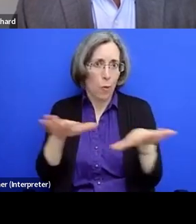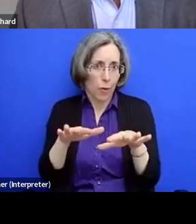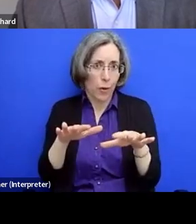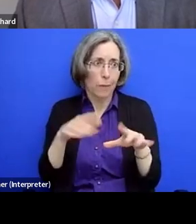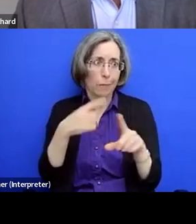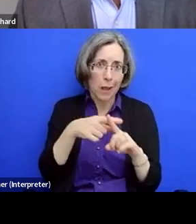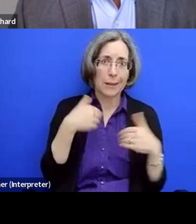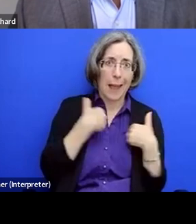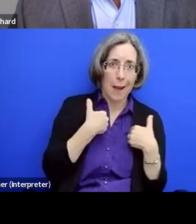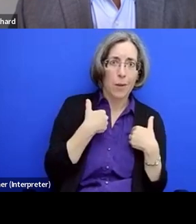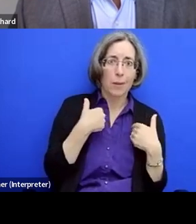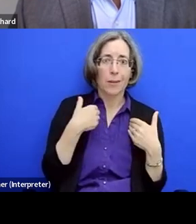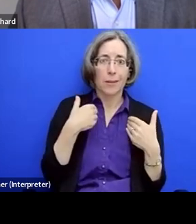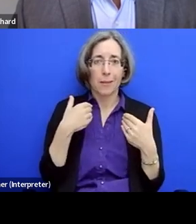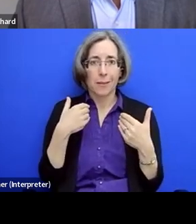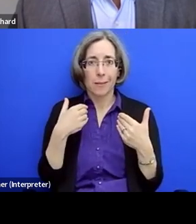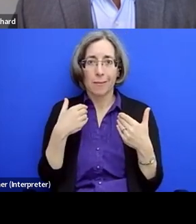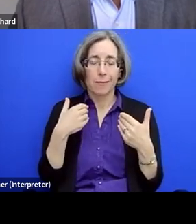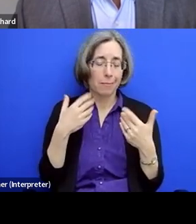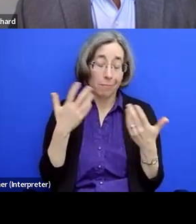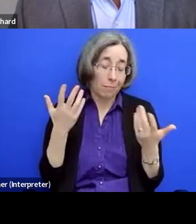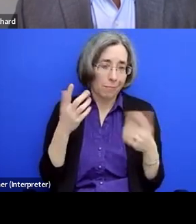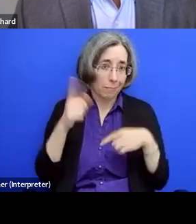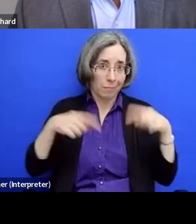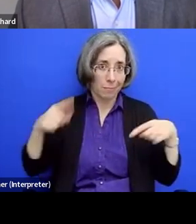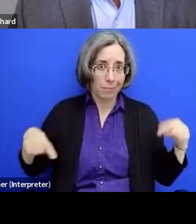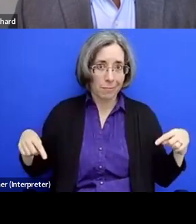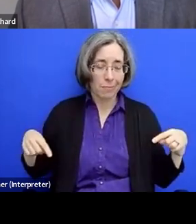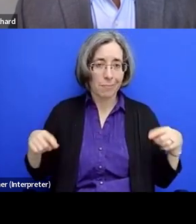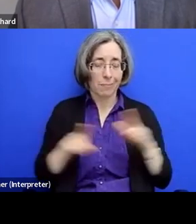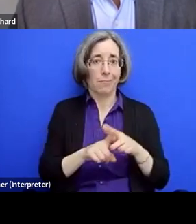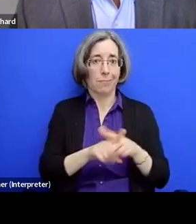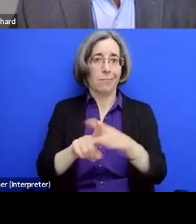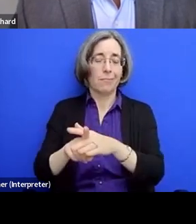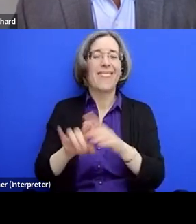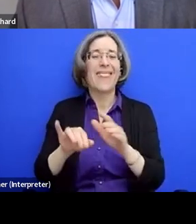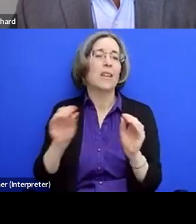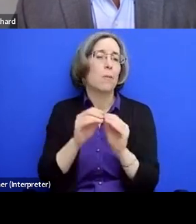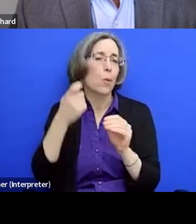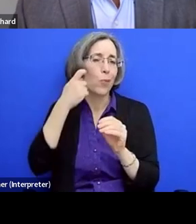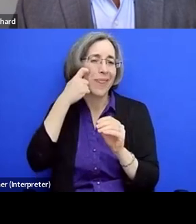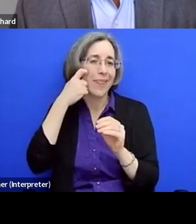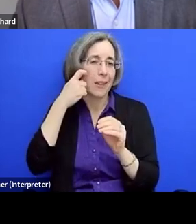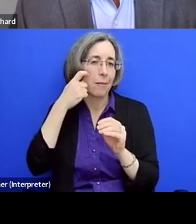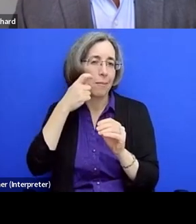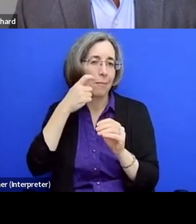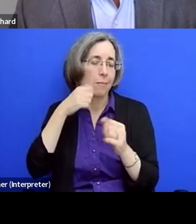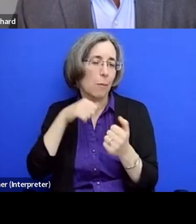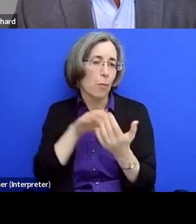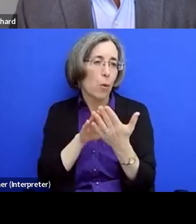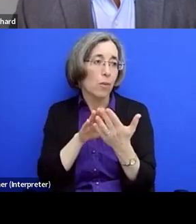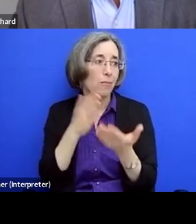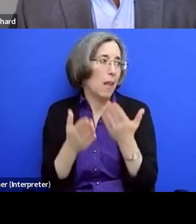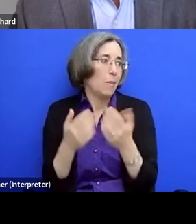um, in, in all different kinds of species. Um, and so it's a very recent tactic, um, probably just in the last 15